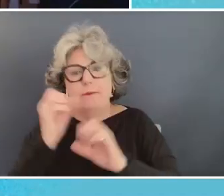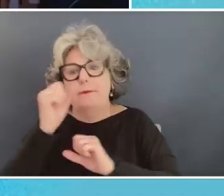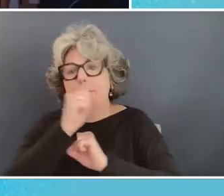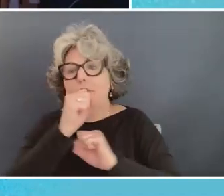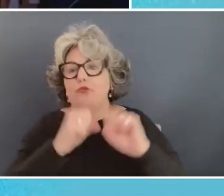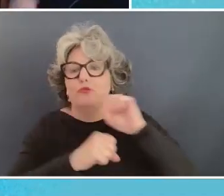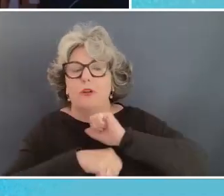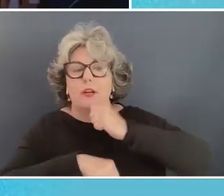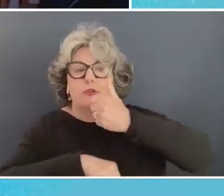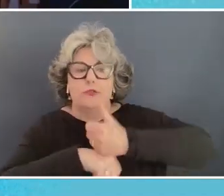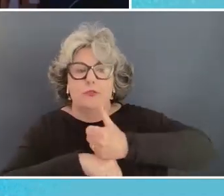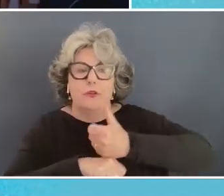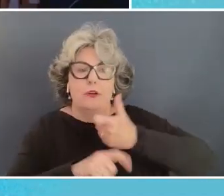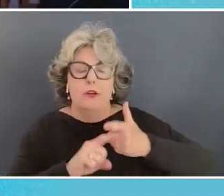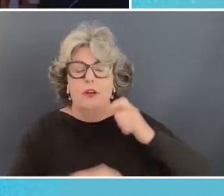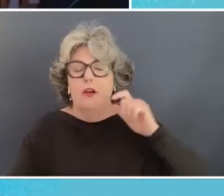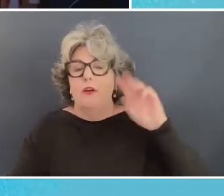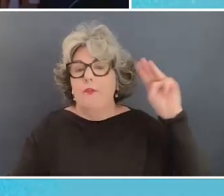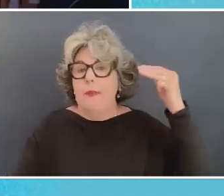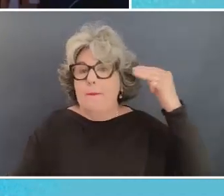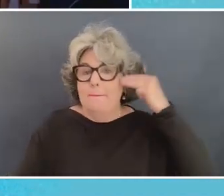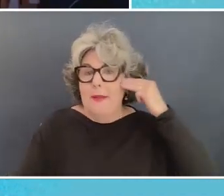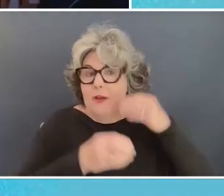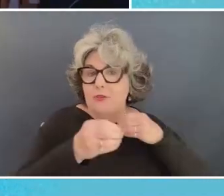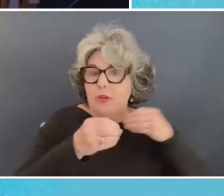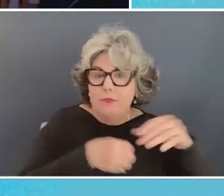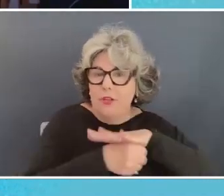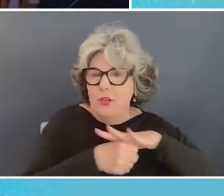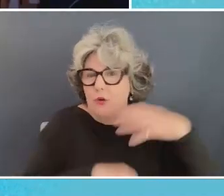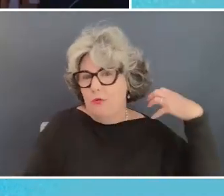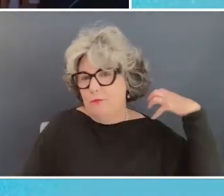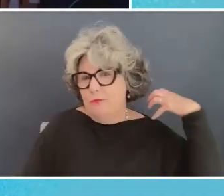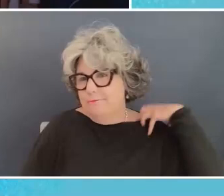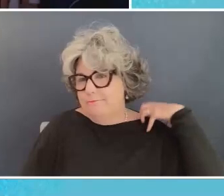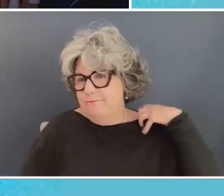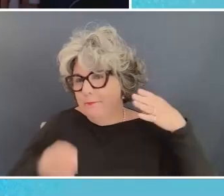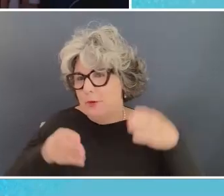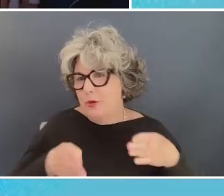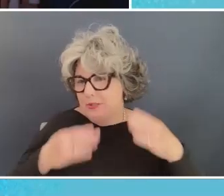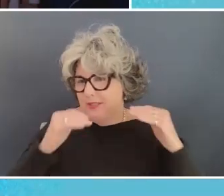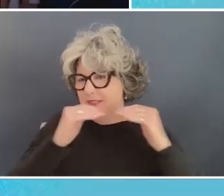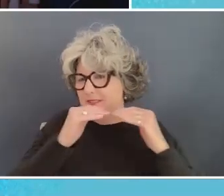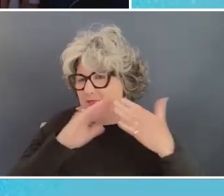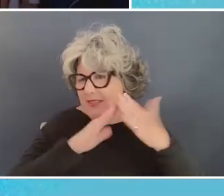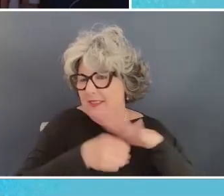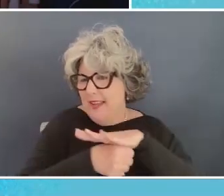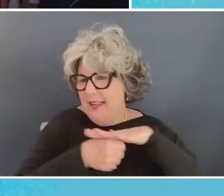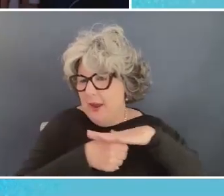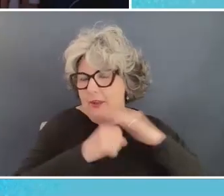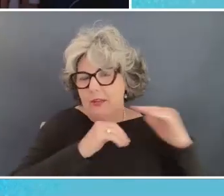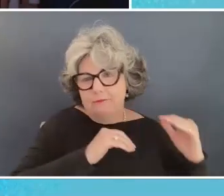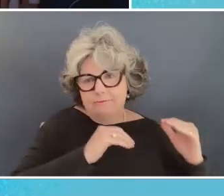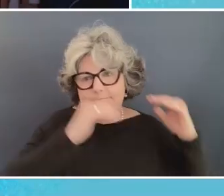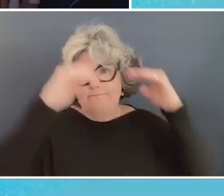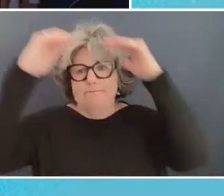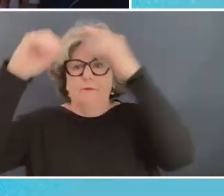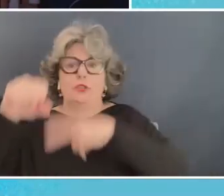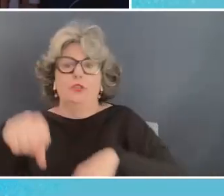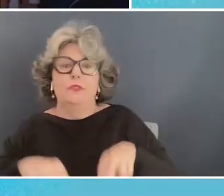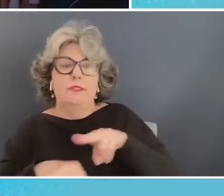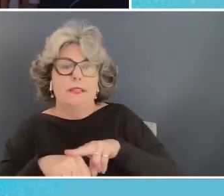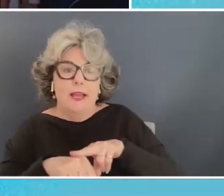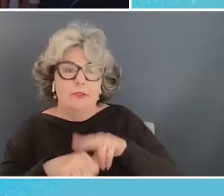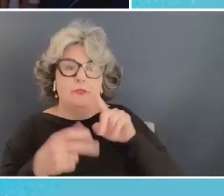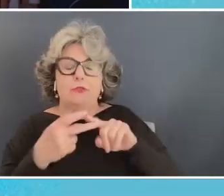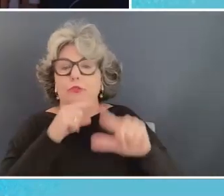that runs from mayor's offices or whatever the local official uh equivalent is to national governments to